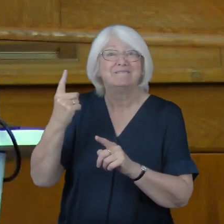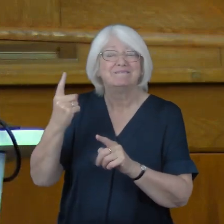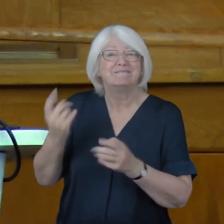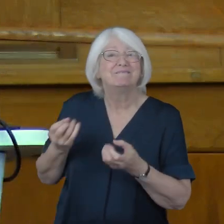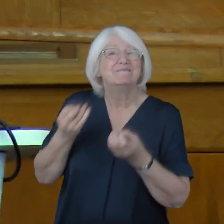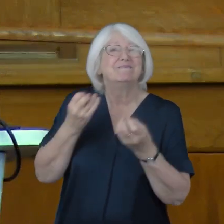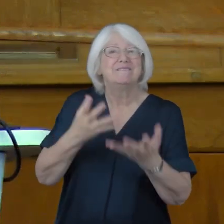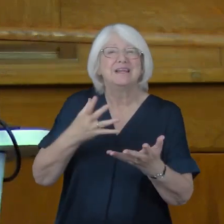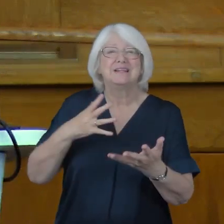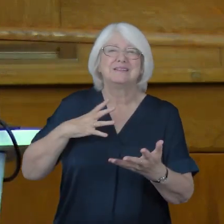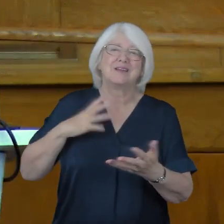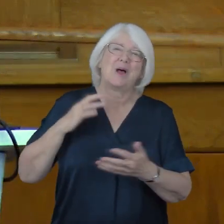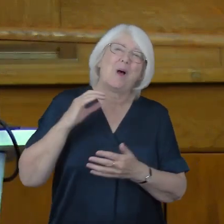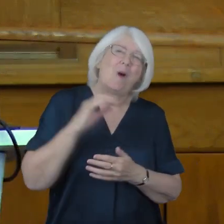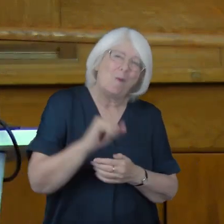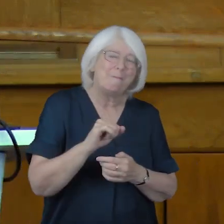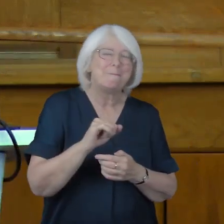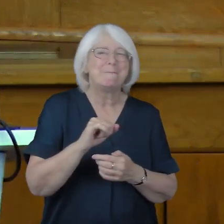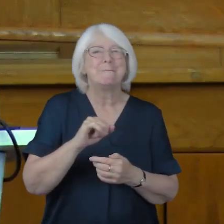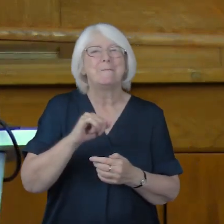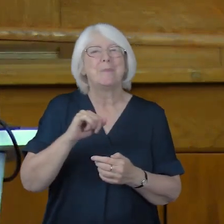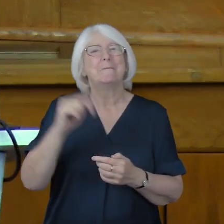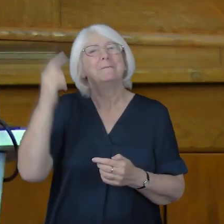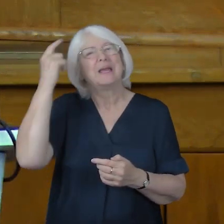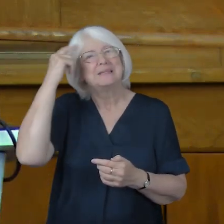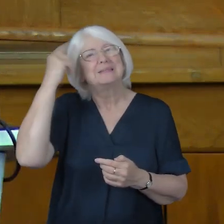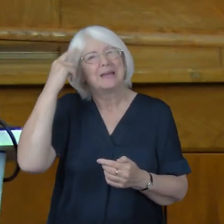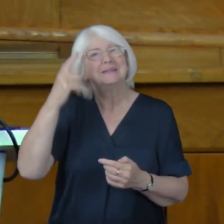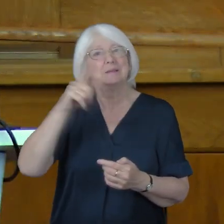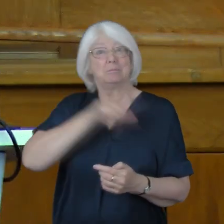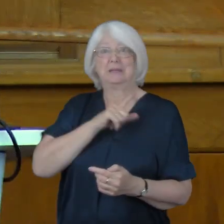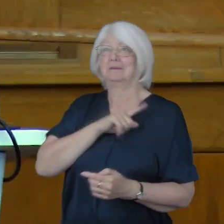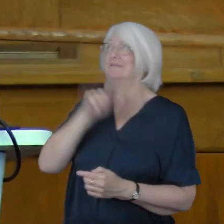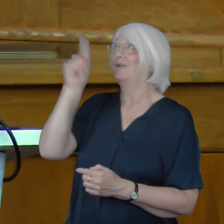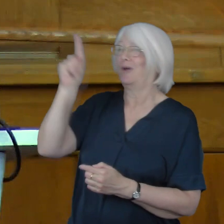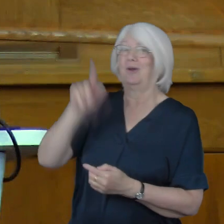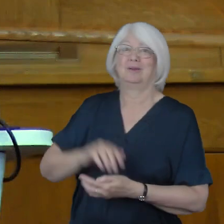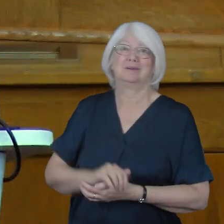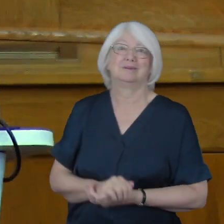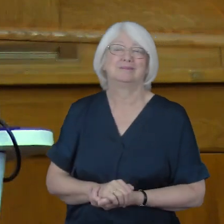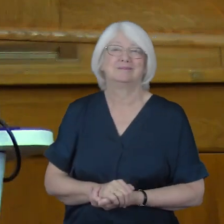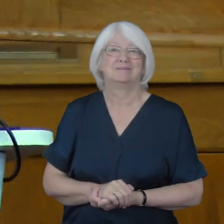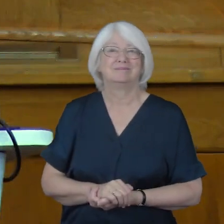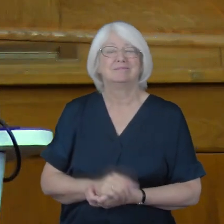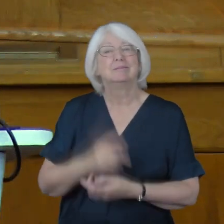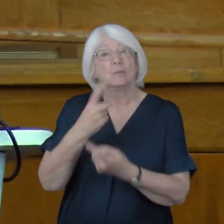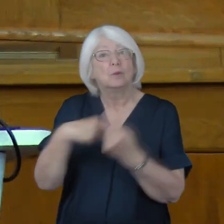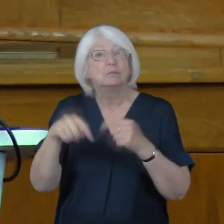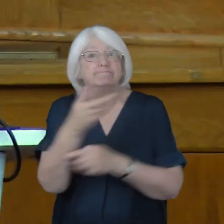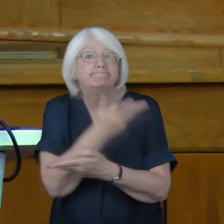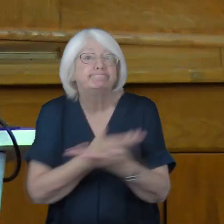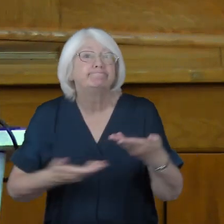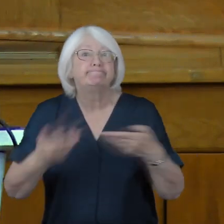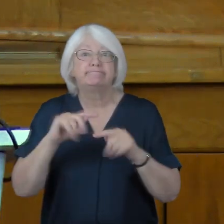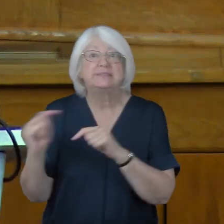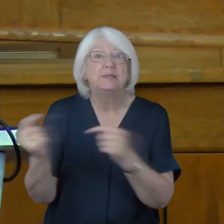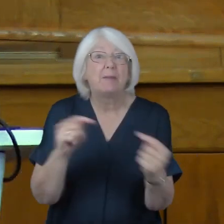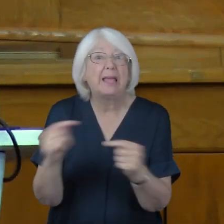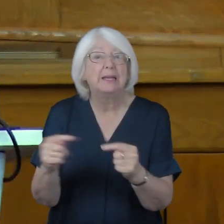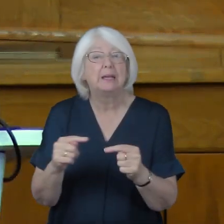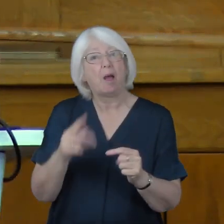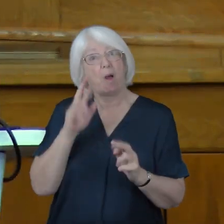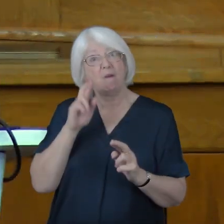because of God. We meet to debate and hopefully to pass a measure.